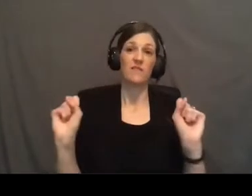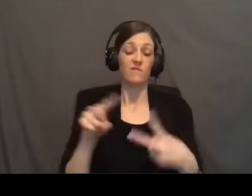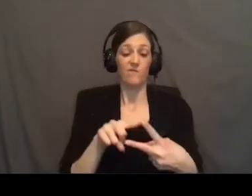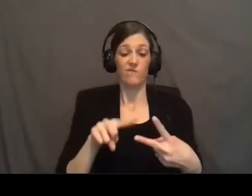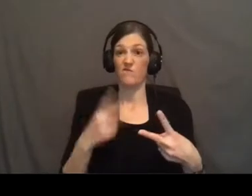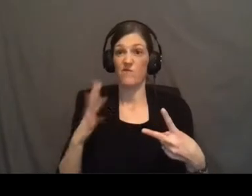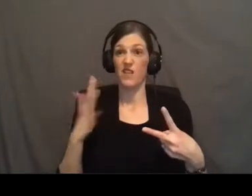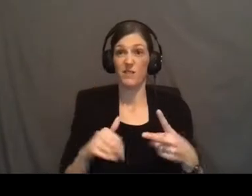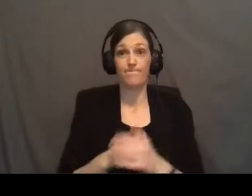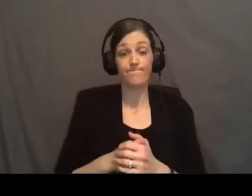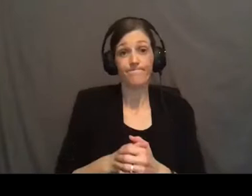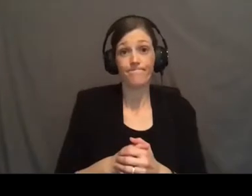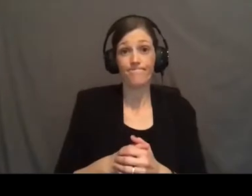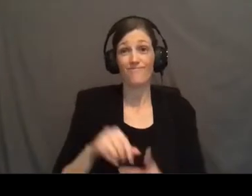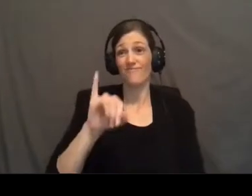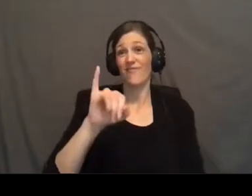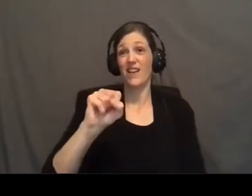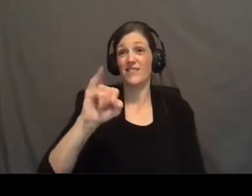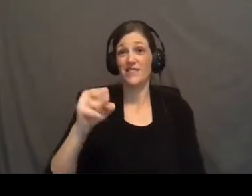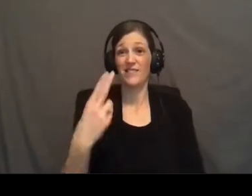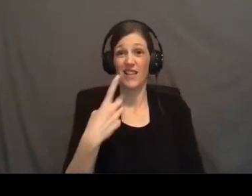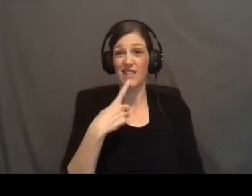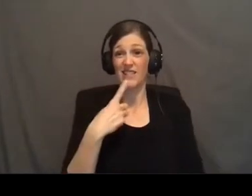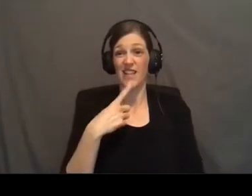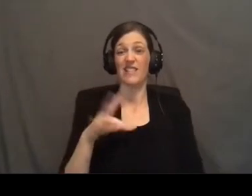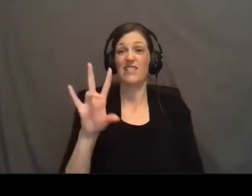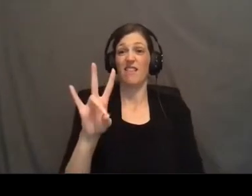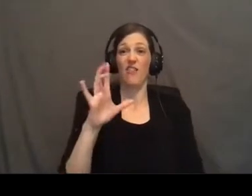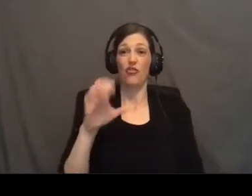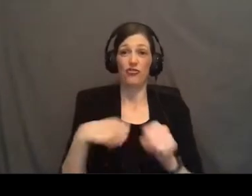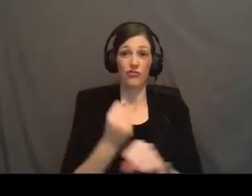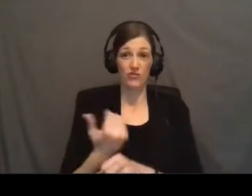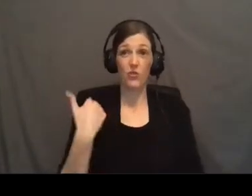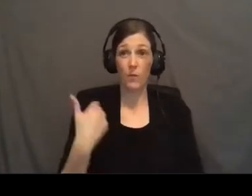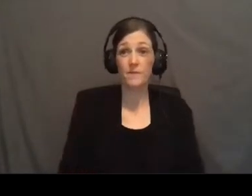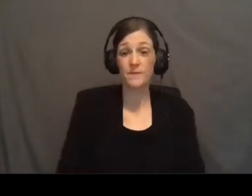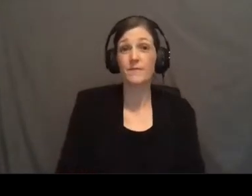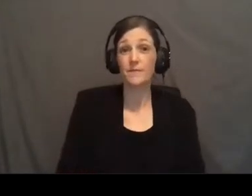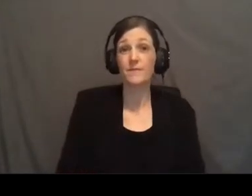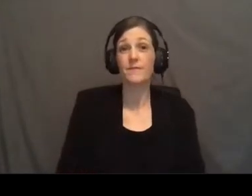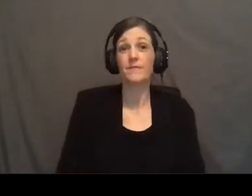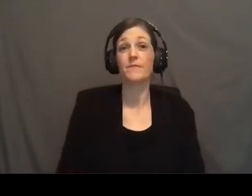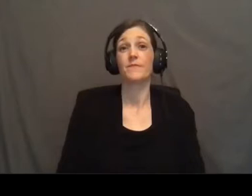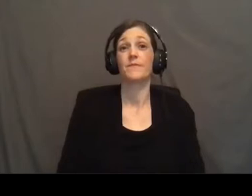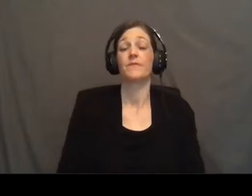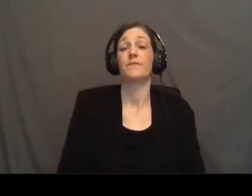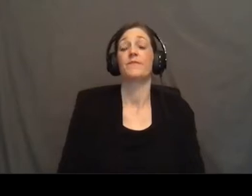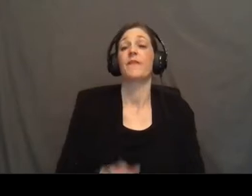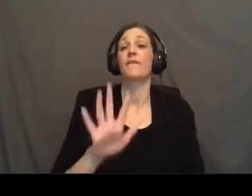In fact, Isaiah said this about Jesus 700 years ago. 52,